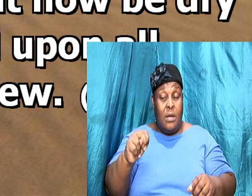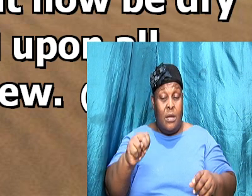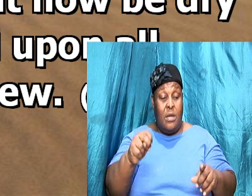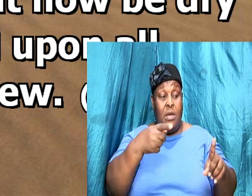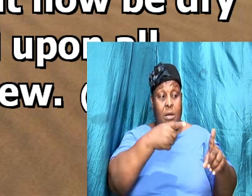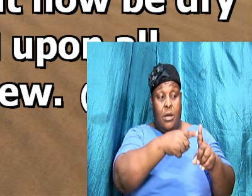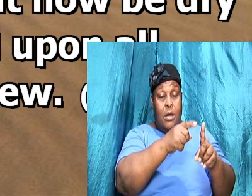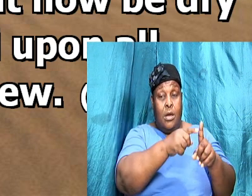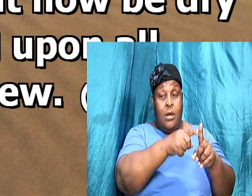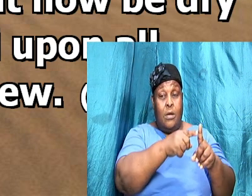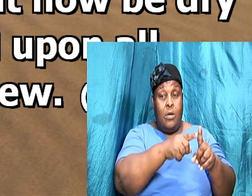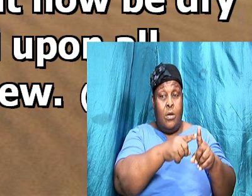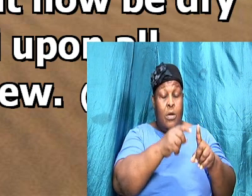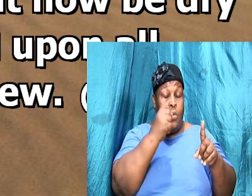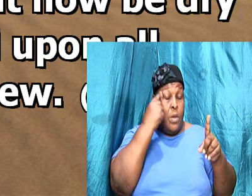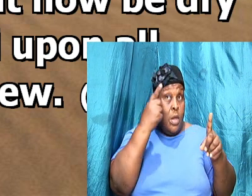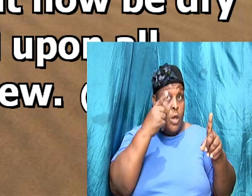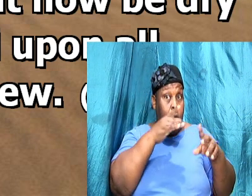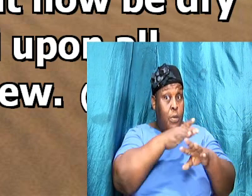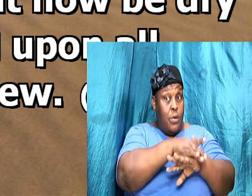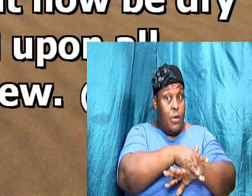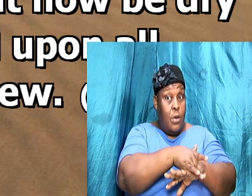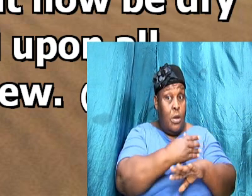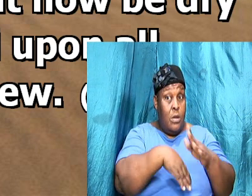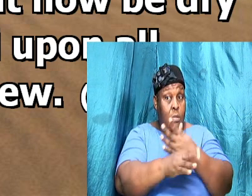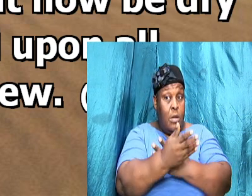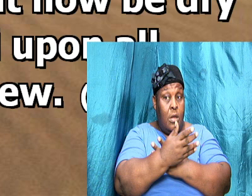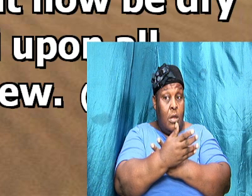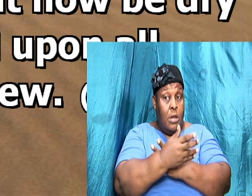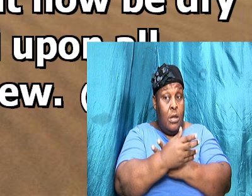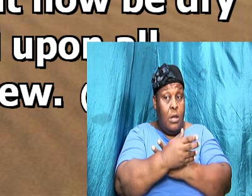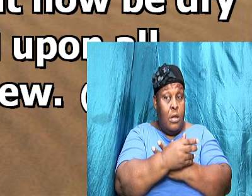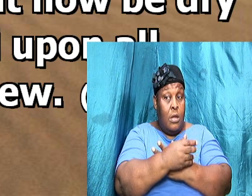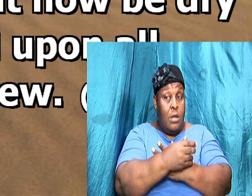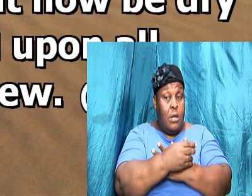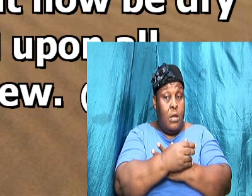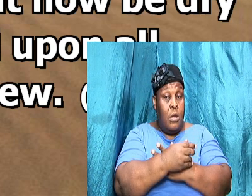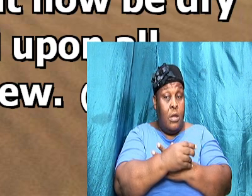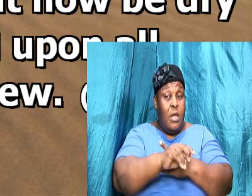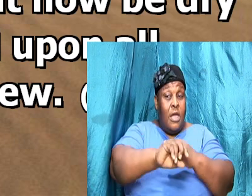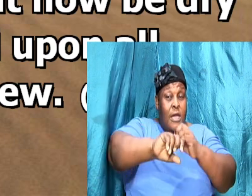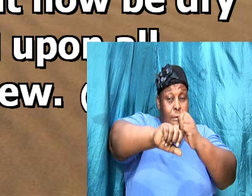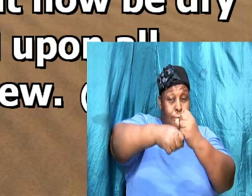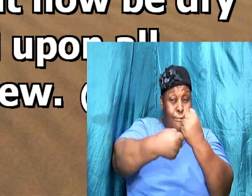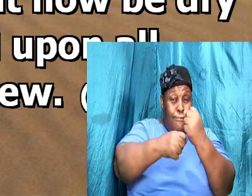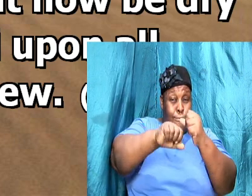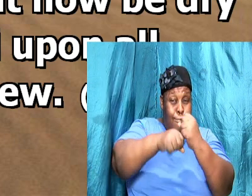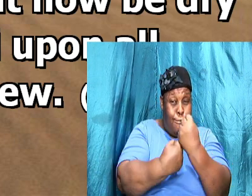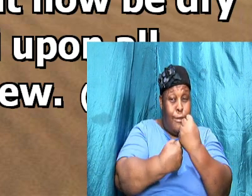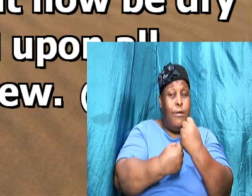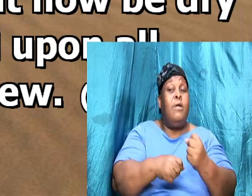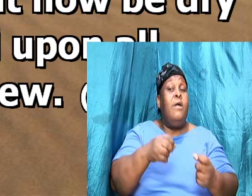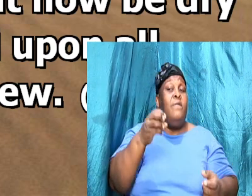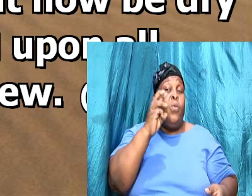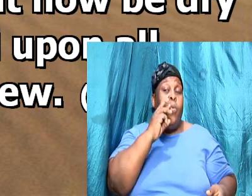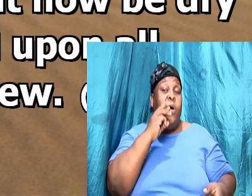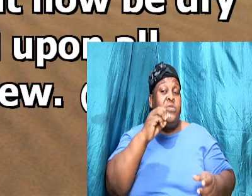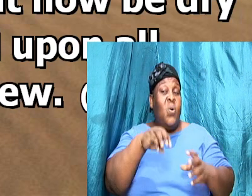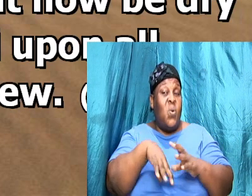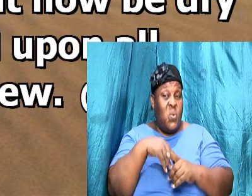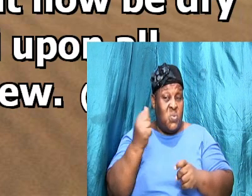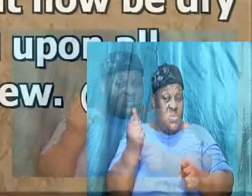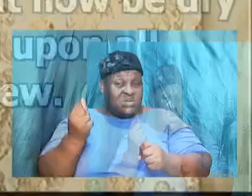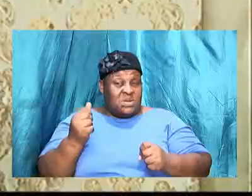and thus the fleece together and wring the dew out of the fleece by